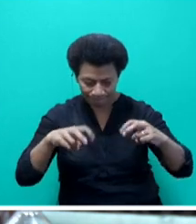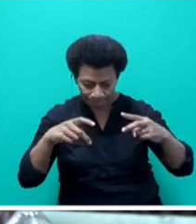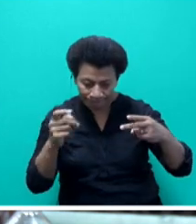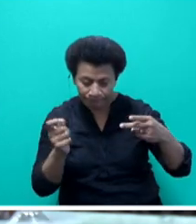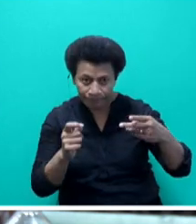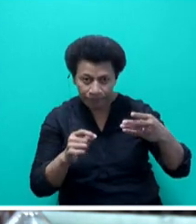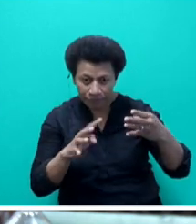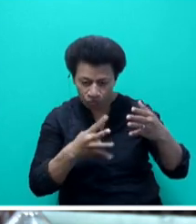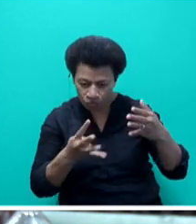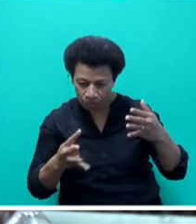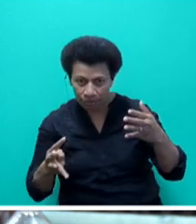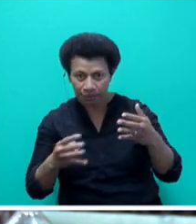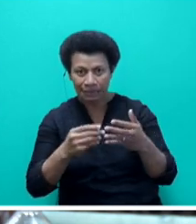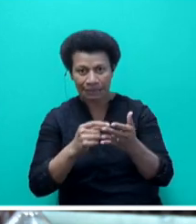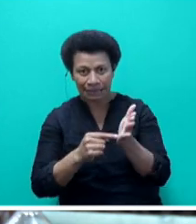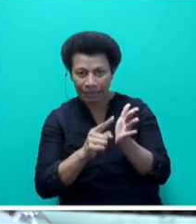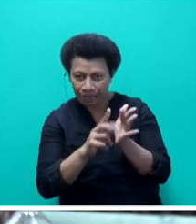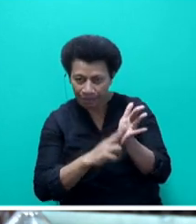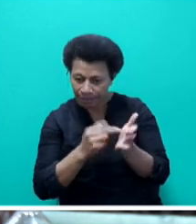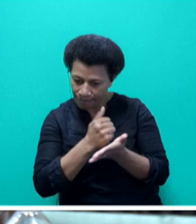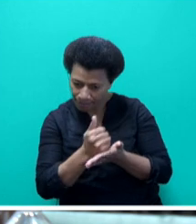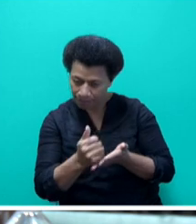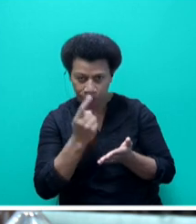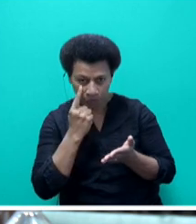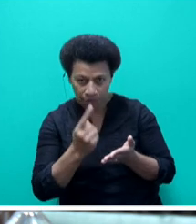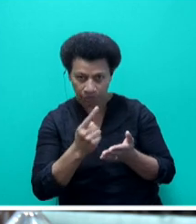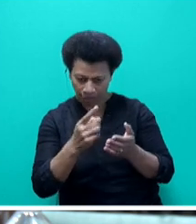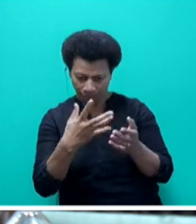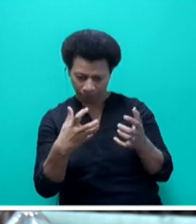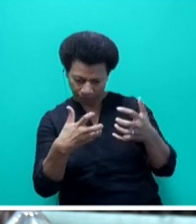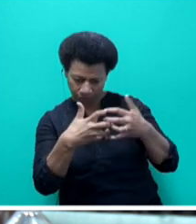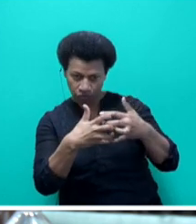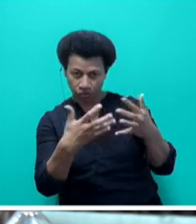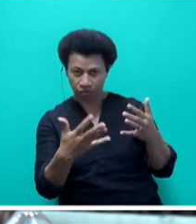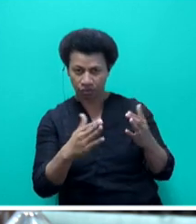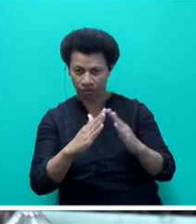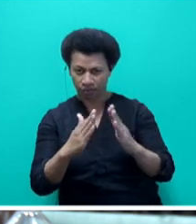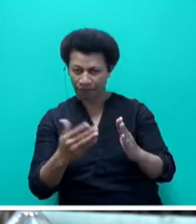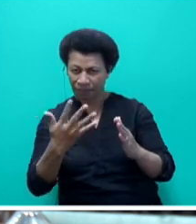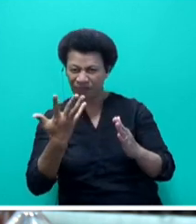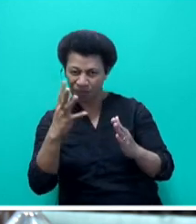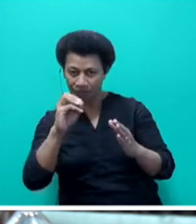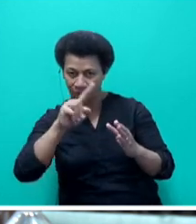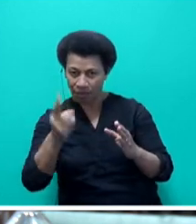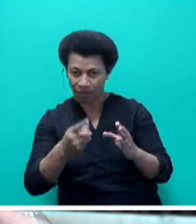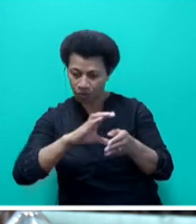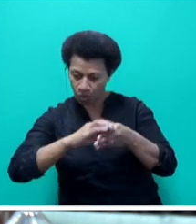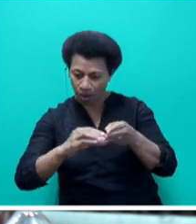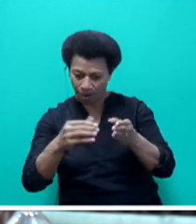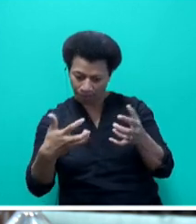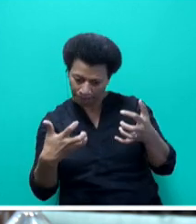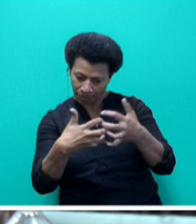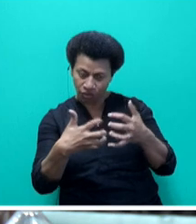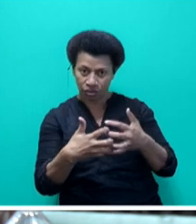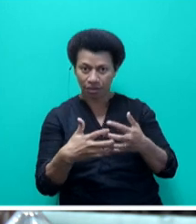at the TIN number, and indeed verify whether they indeed fall within this category of household of less than $50,000, and of course any other